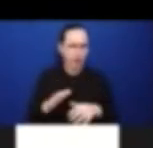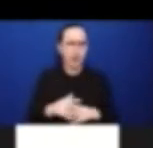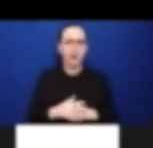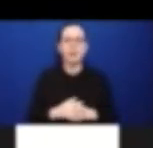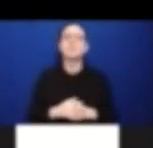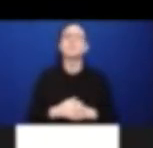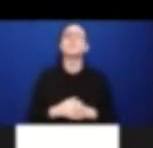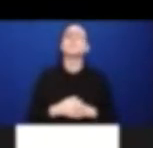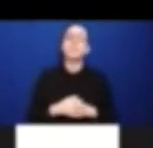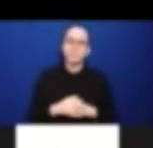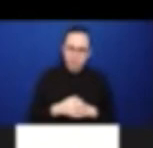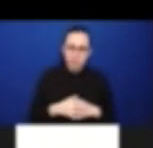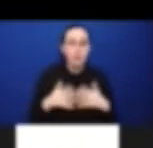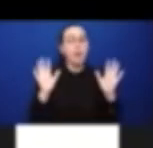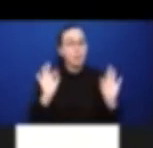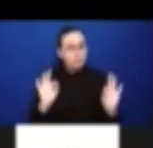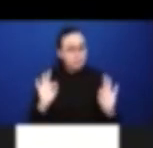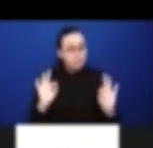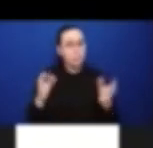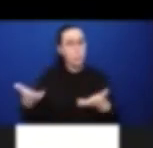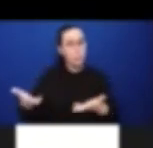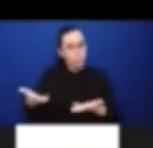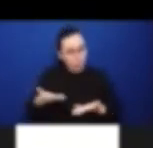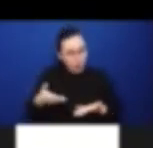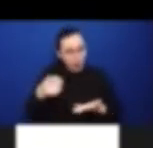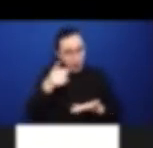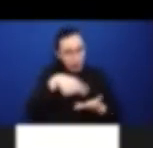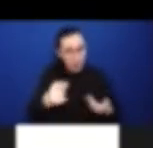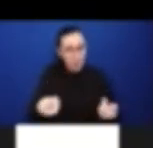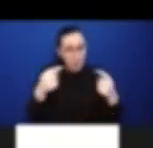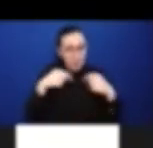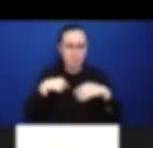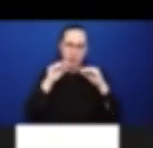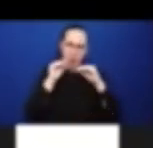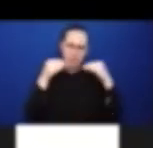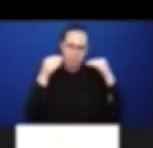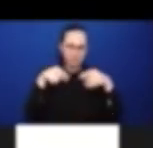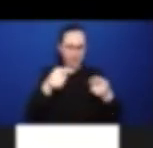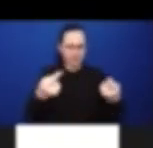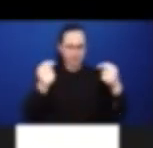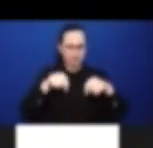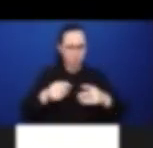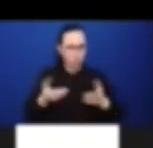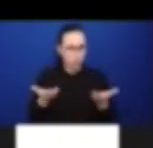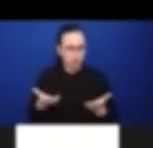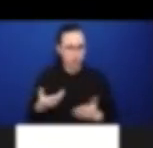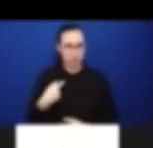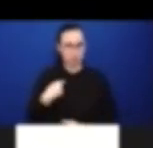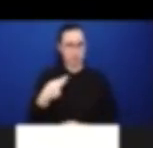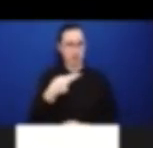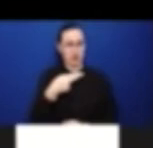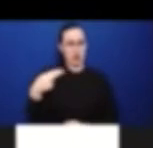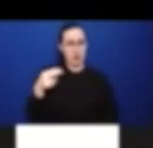that you're here with us today. As I said, my name is Steve Esty. I'm